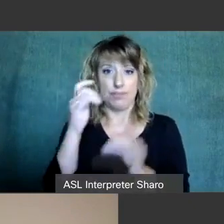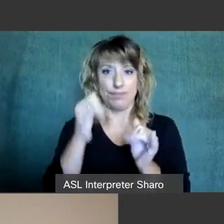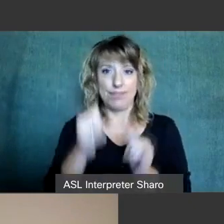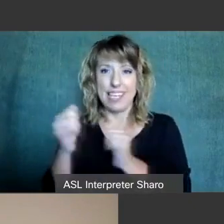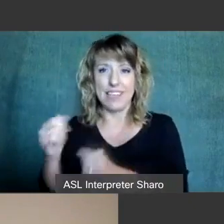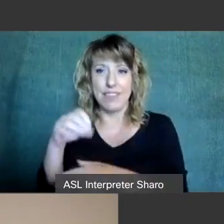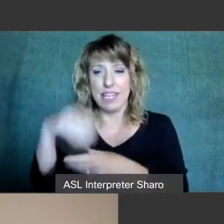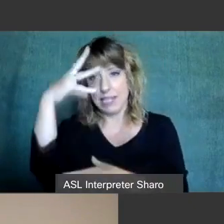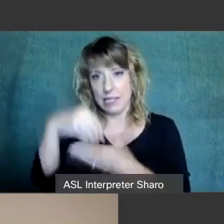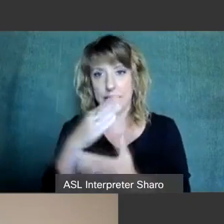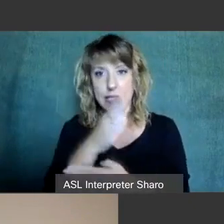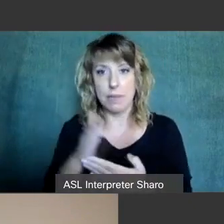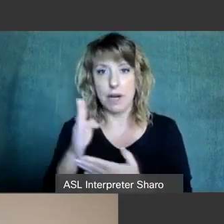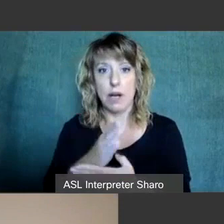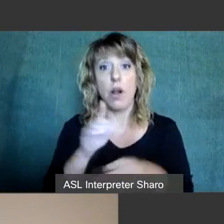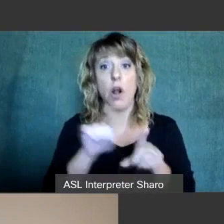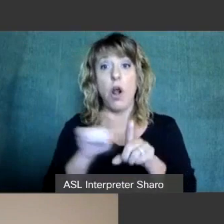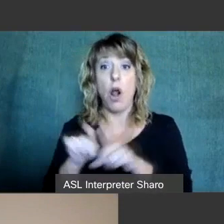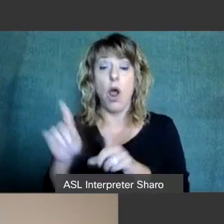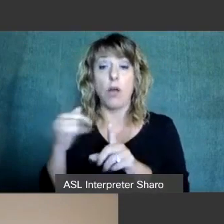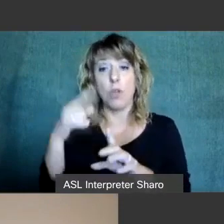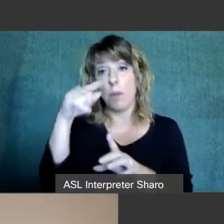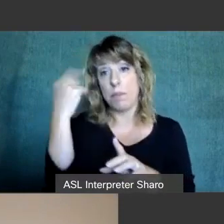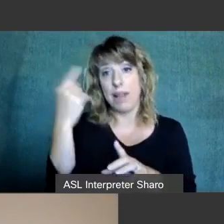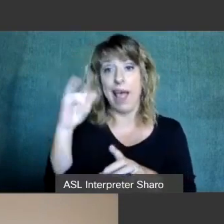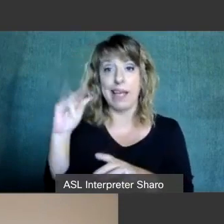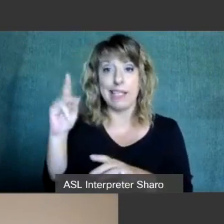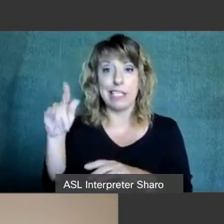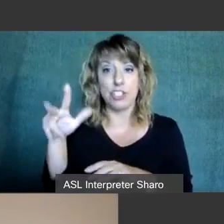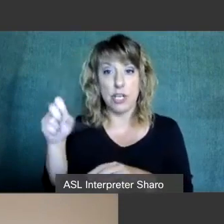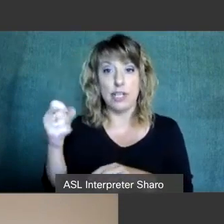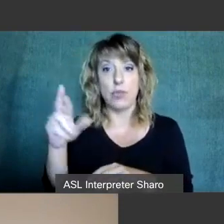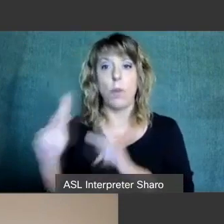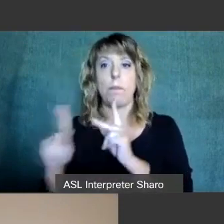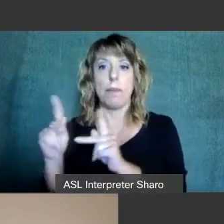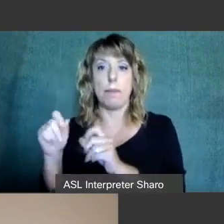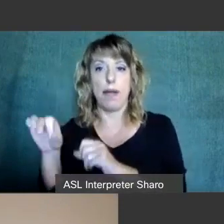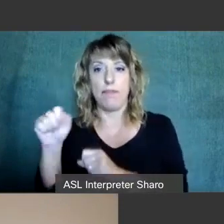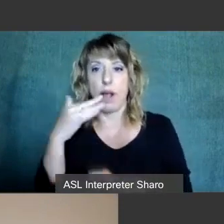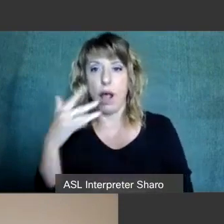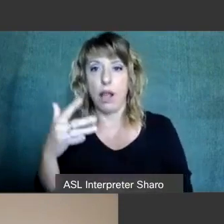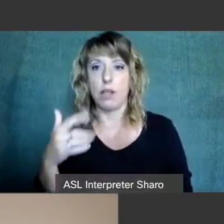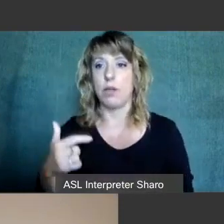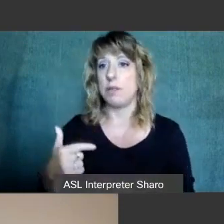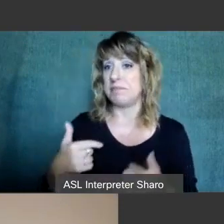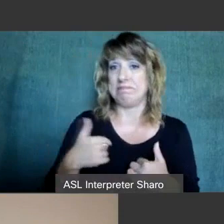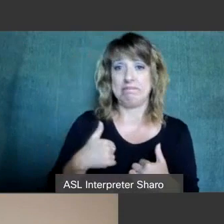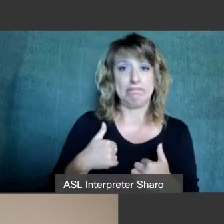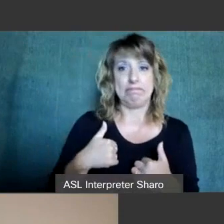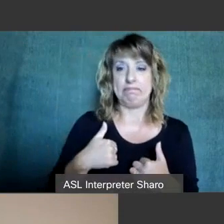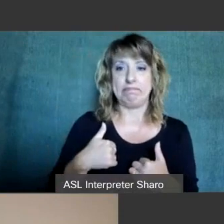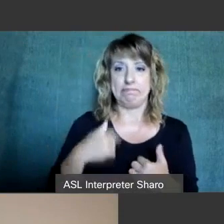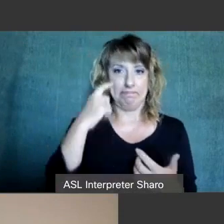were also black indigenous or people of color i am not seeing that i am not